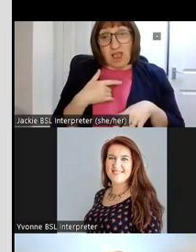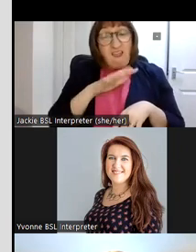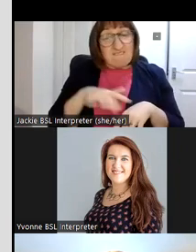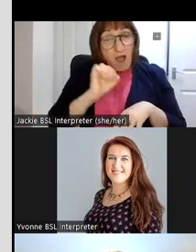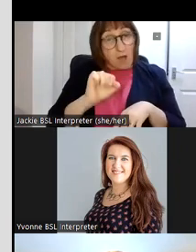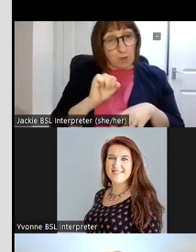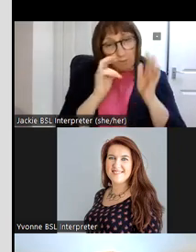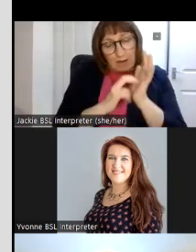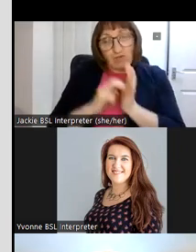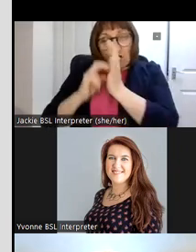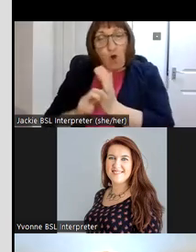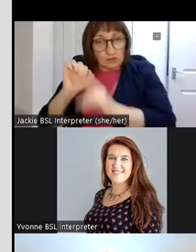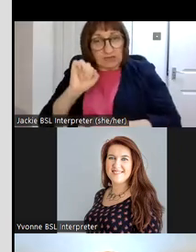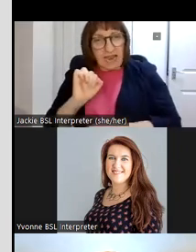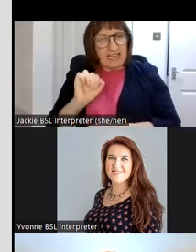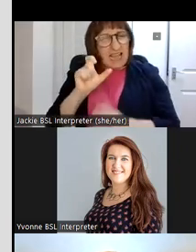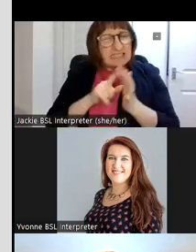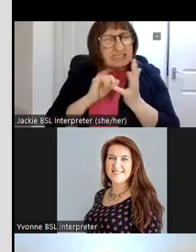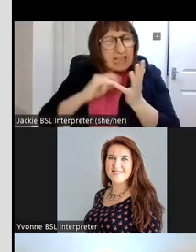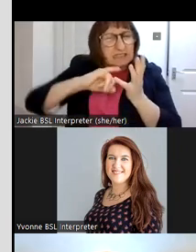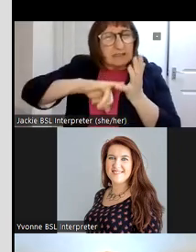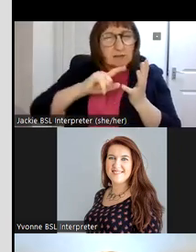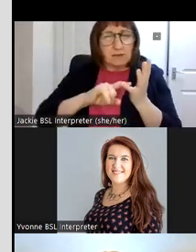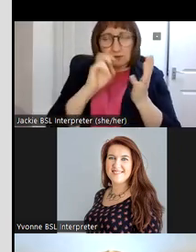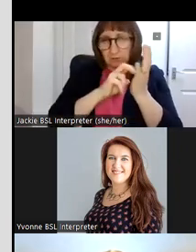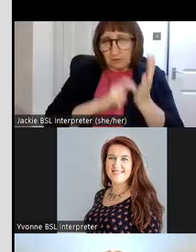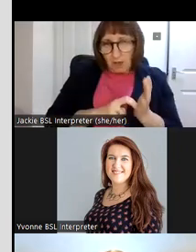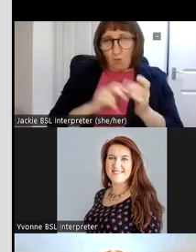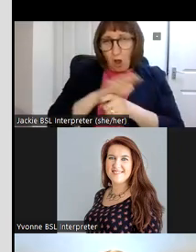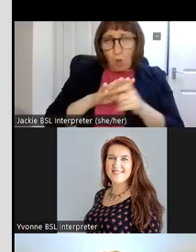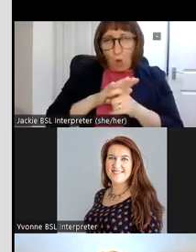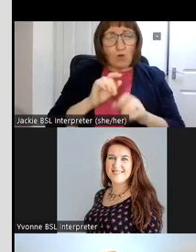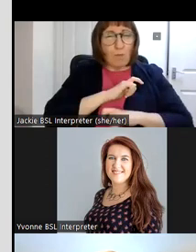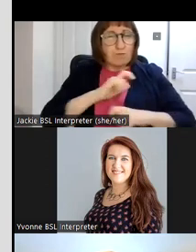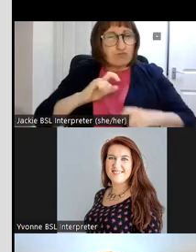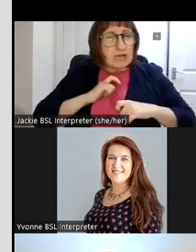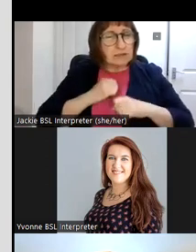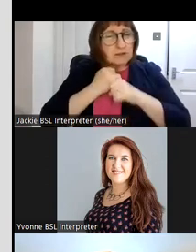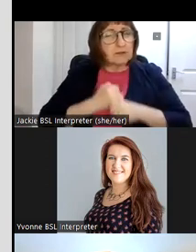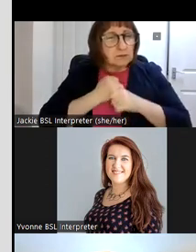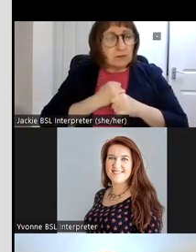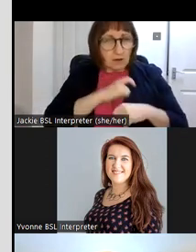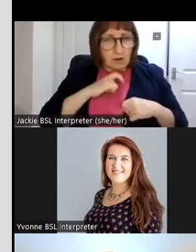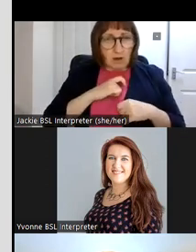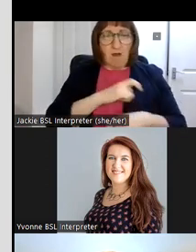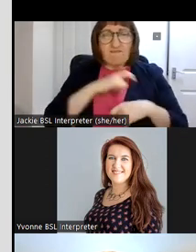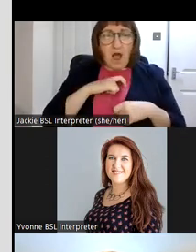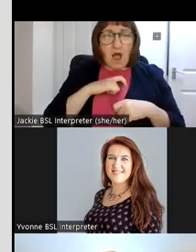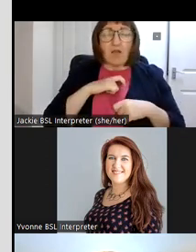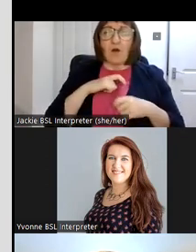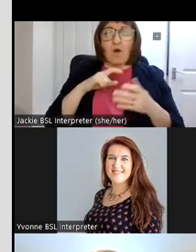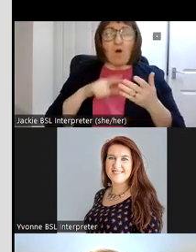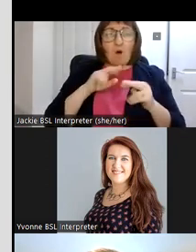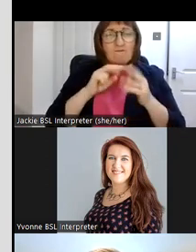were recorded in a census which was collated by a local parish priest uh father francis savior blake